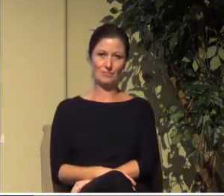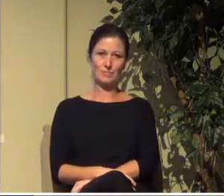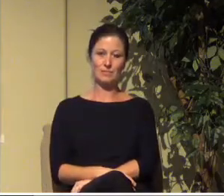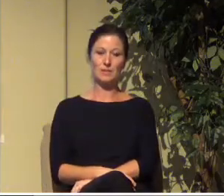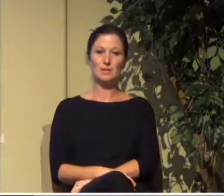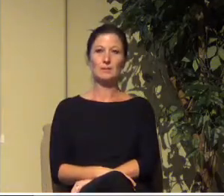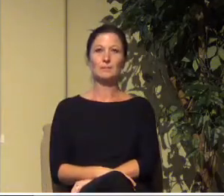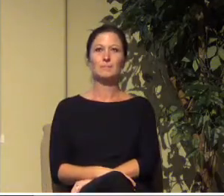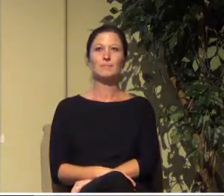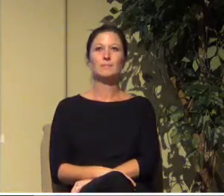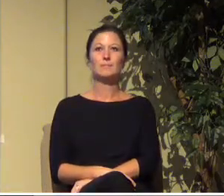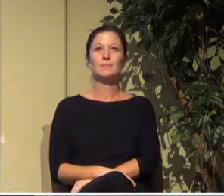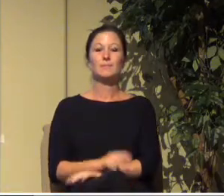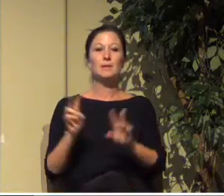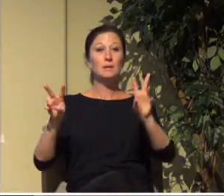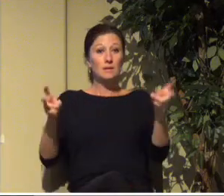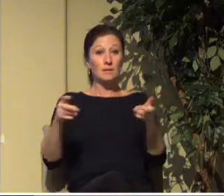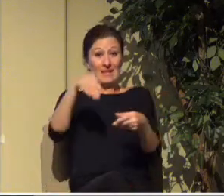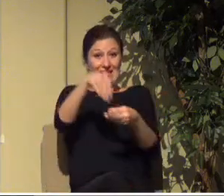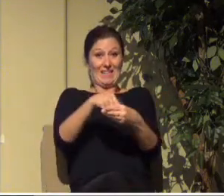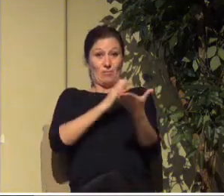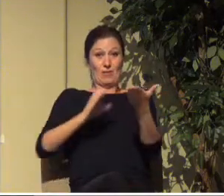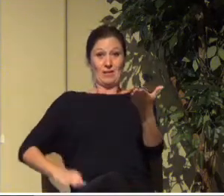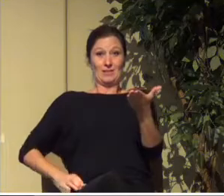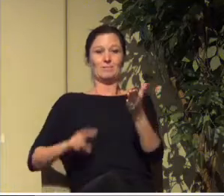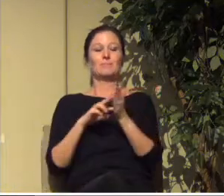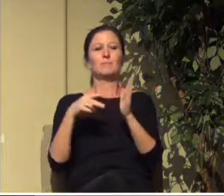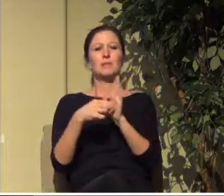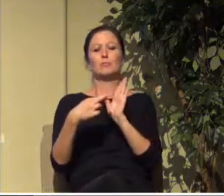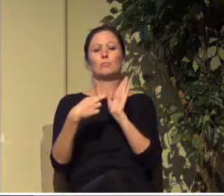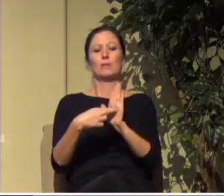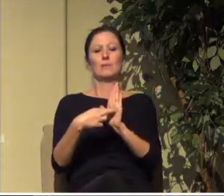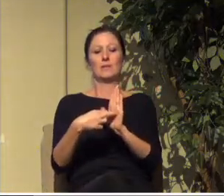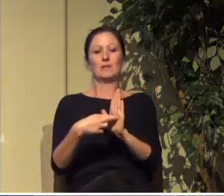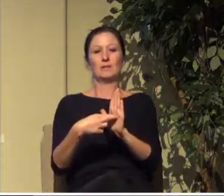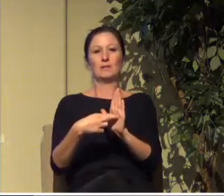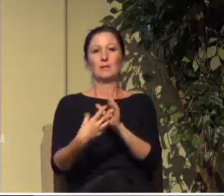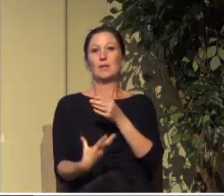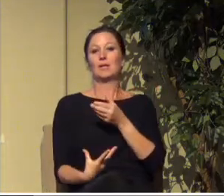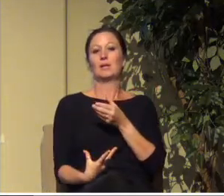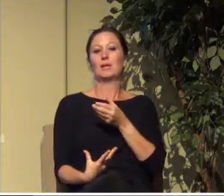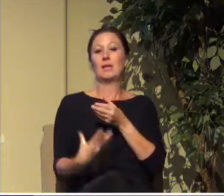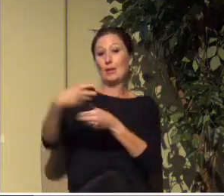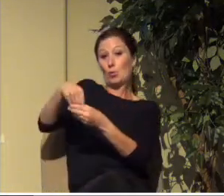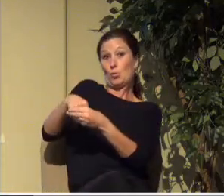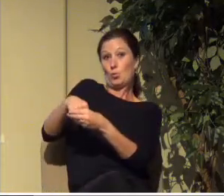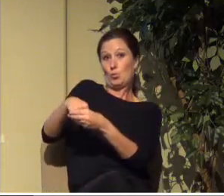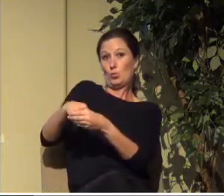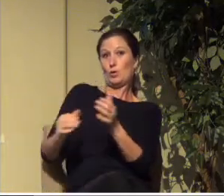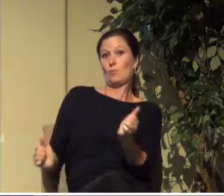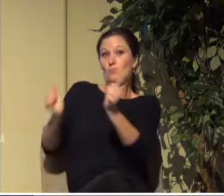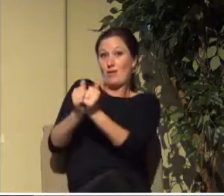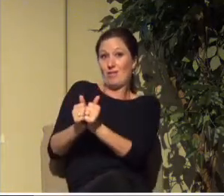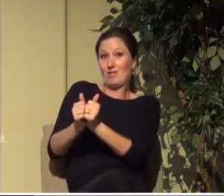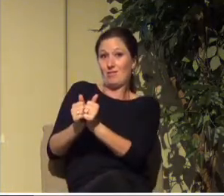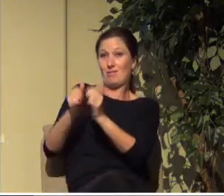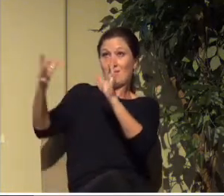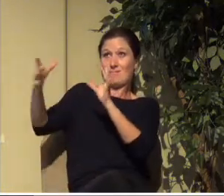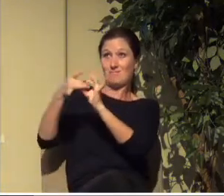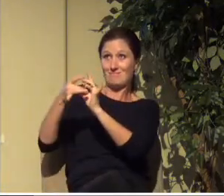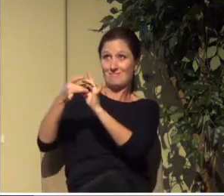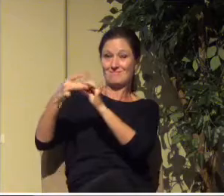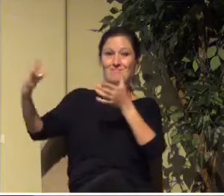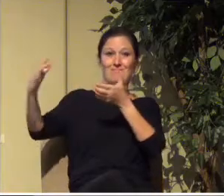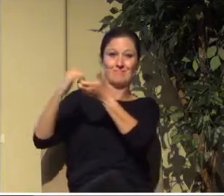in Christ means that we are represented by, or included in, or with, Jesus Christ.